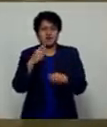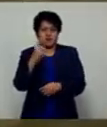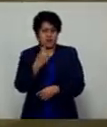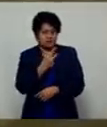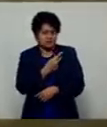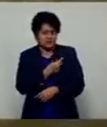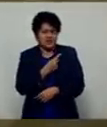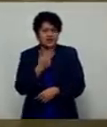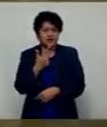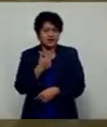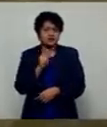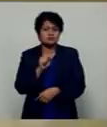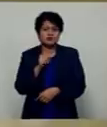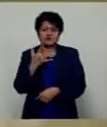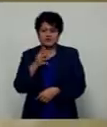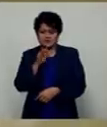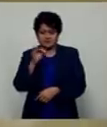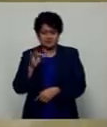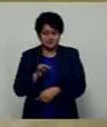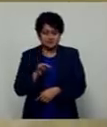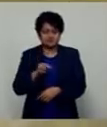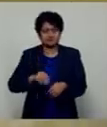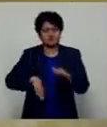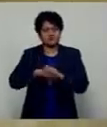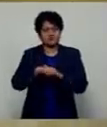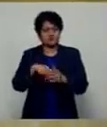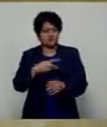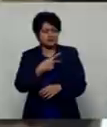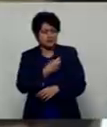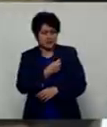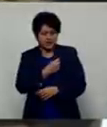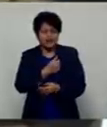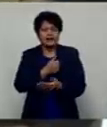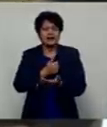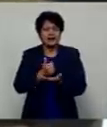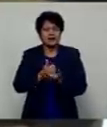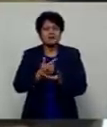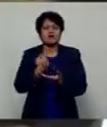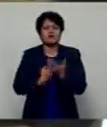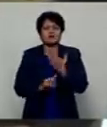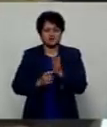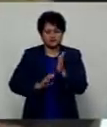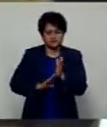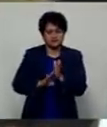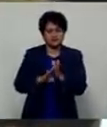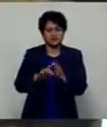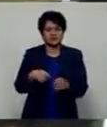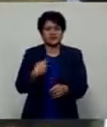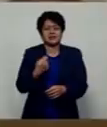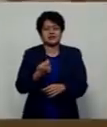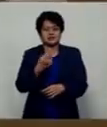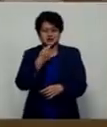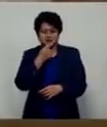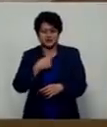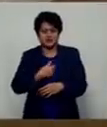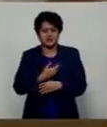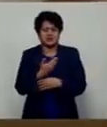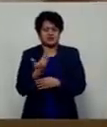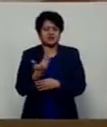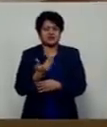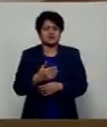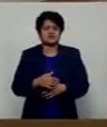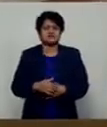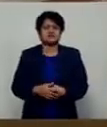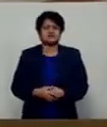.5 percent now fully vaccinated, and the number is expected to increase over the next few days. Chosea Yenanuga,